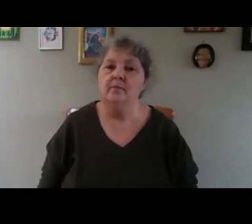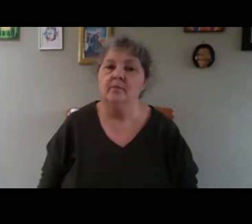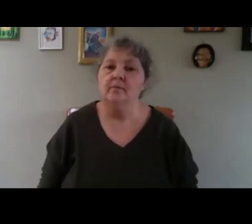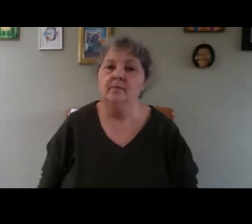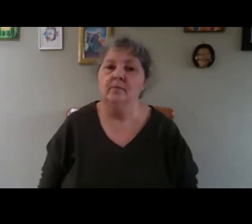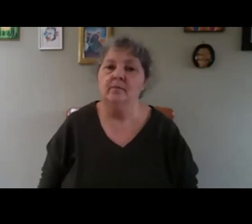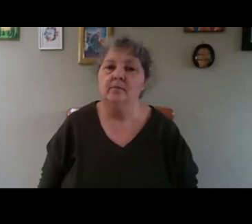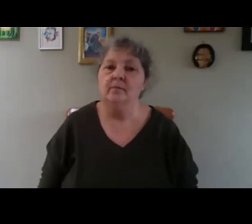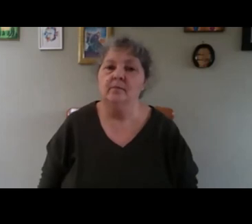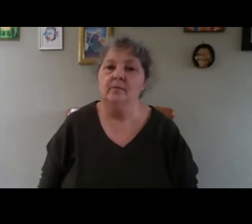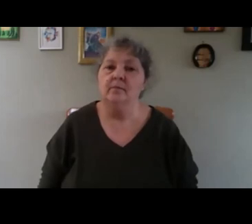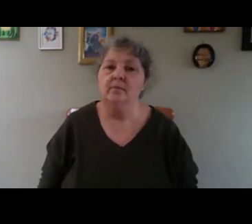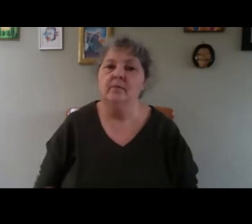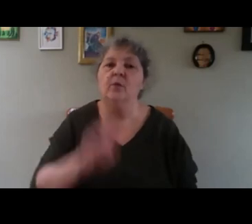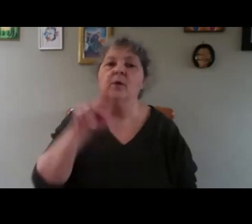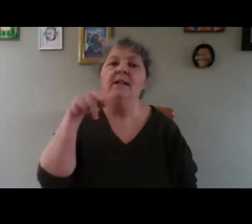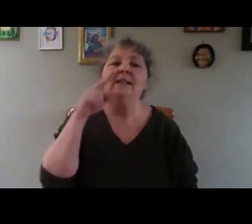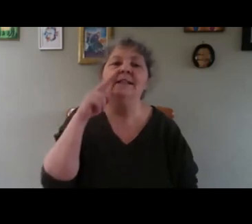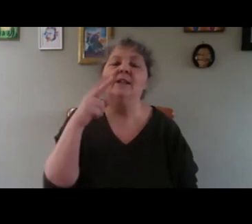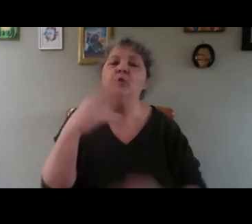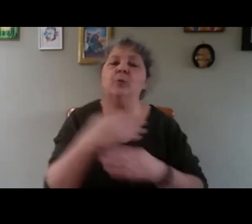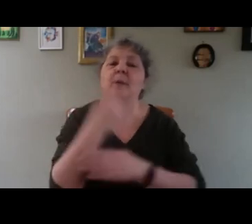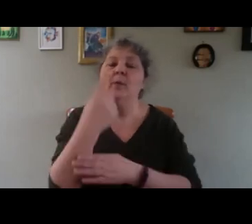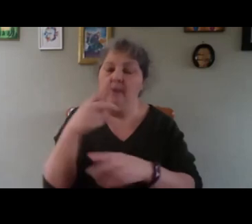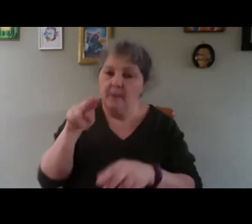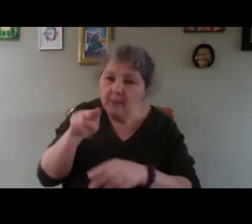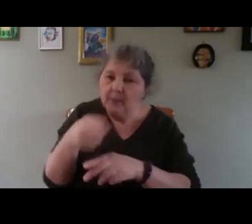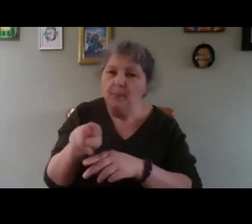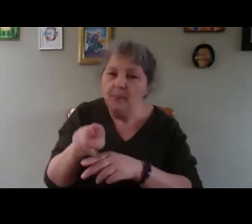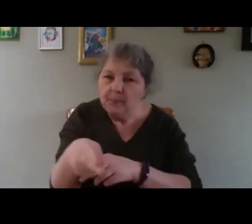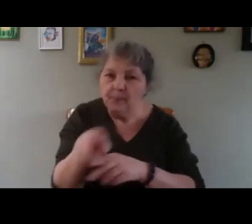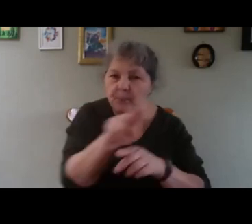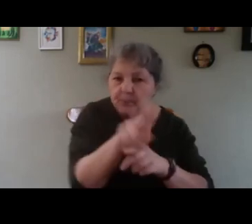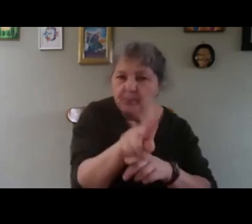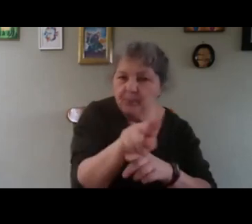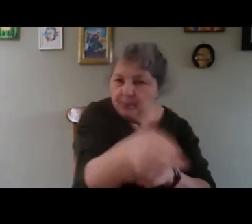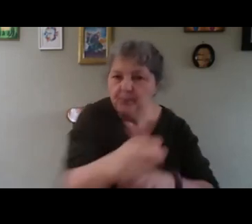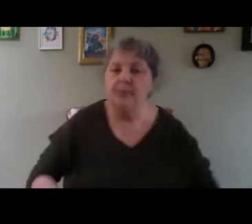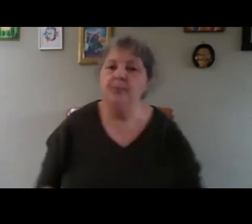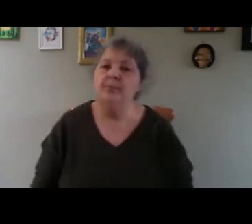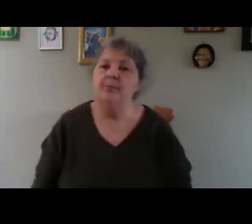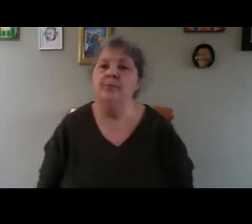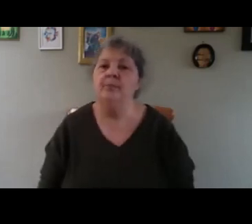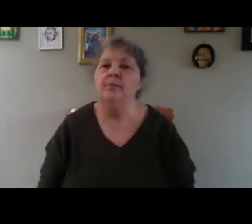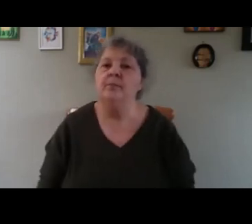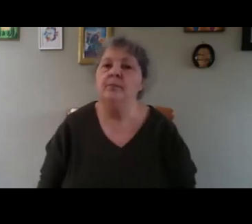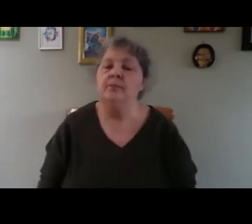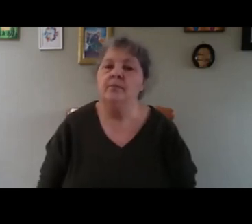two by one, which is inside, to nail, to screw the the vertex.